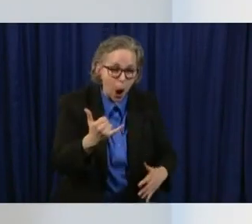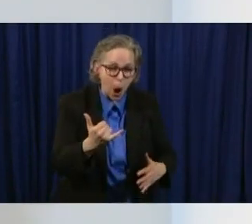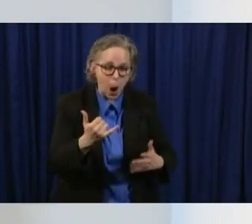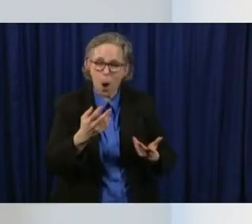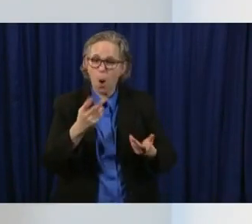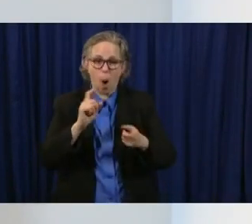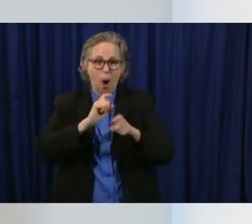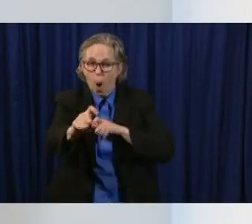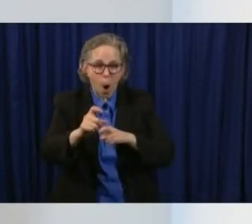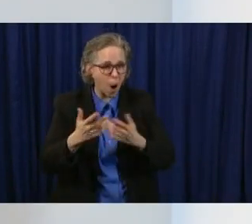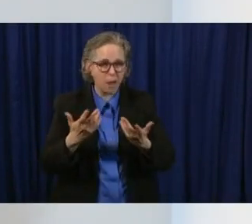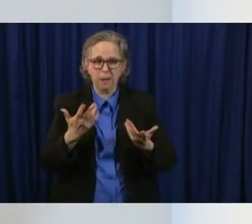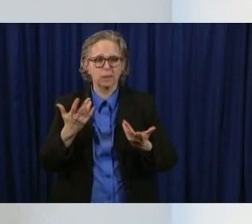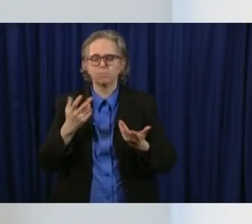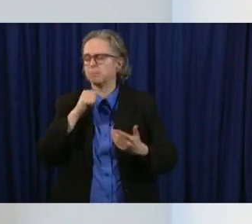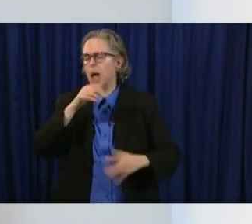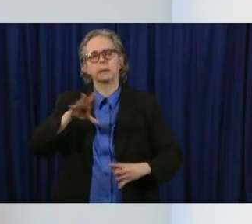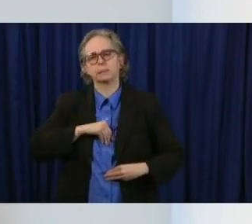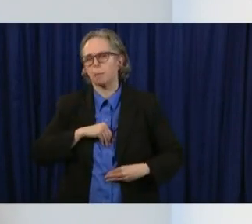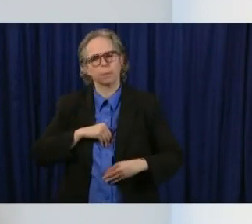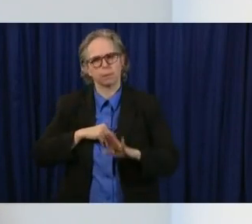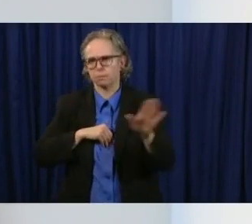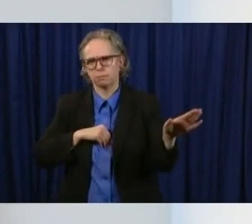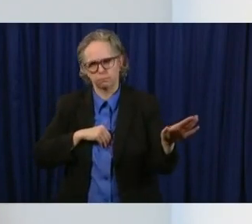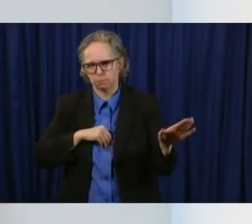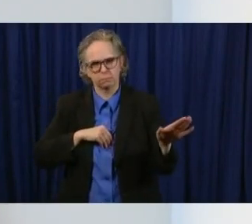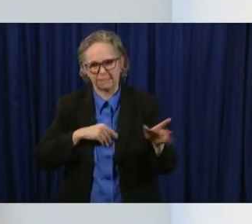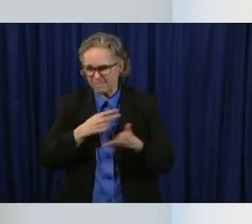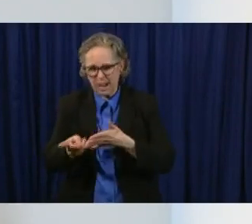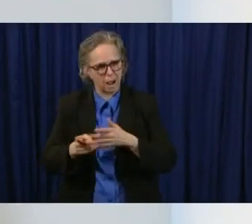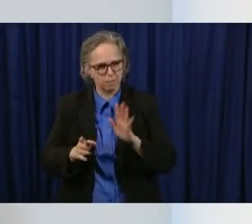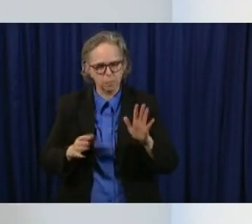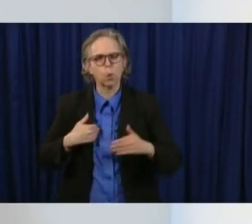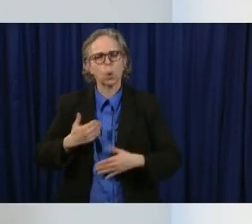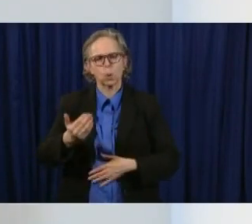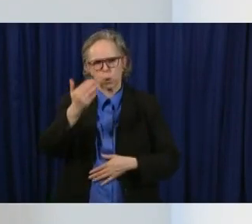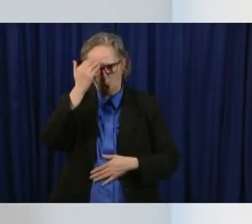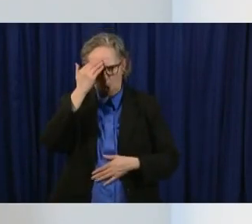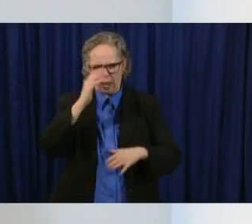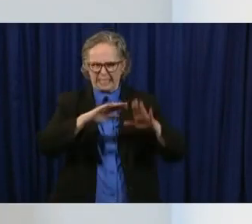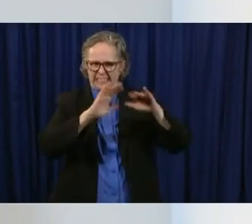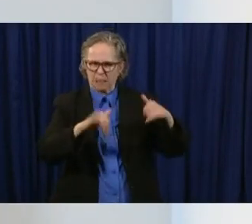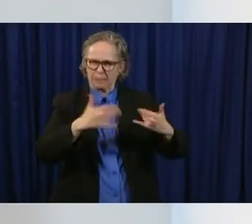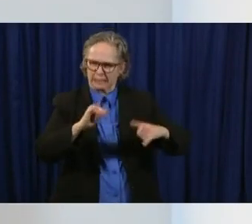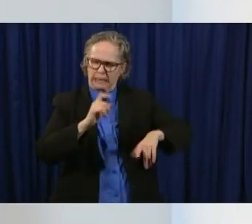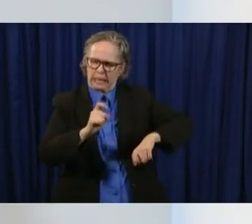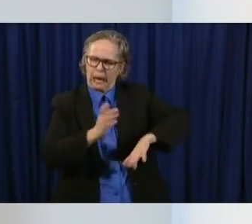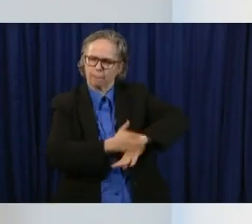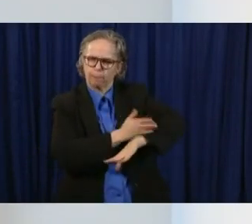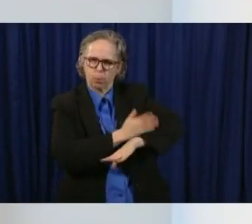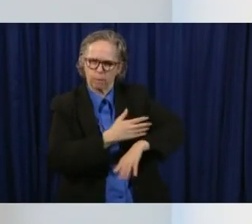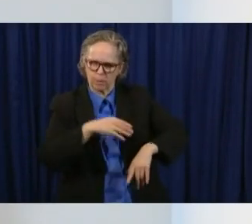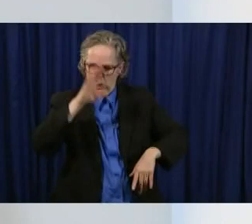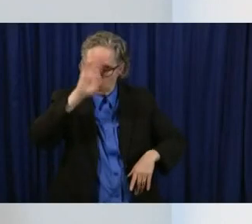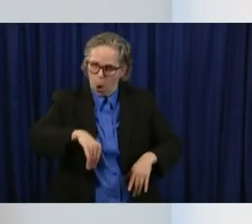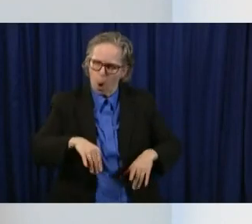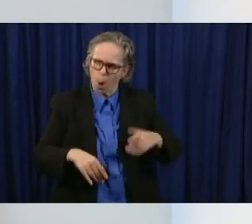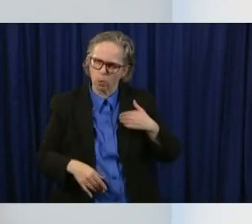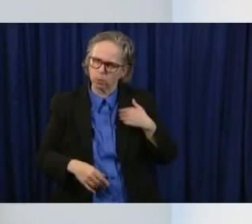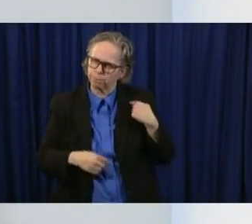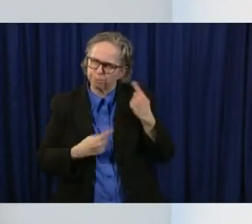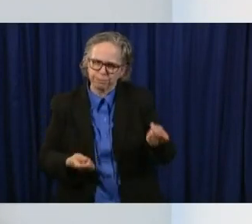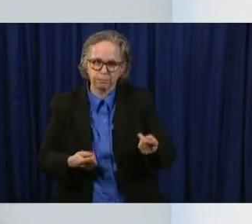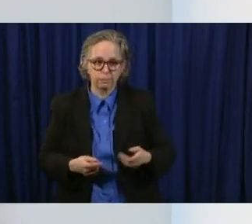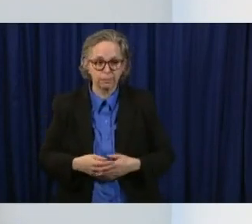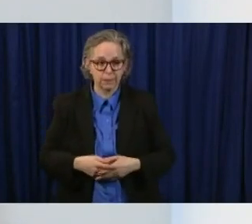patients we know that that the system continues to to improve but it's not serving any everybody adequately but to that person you